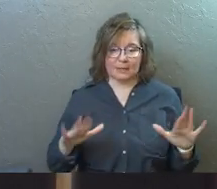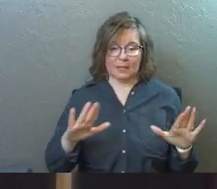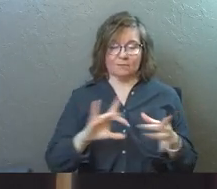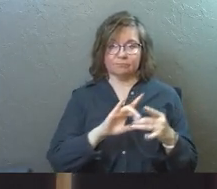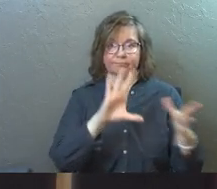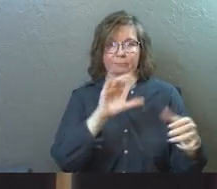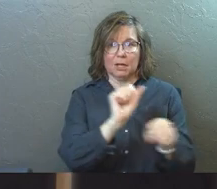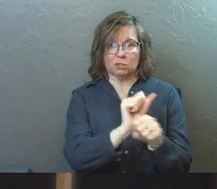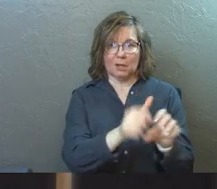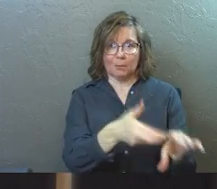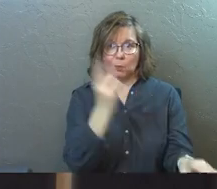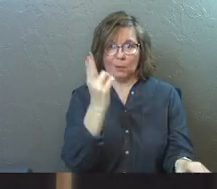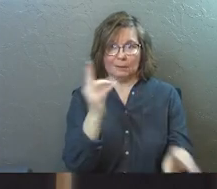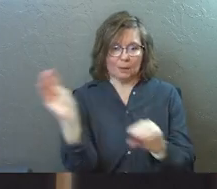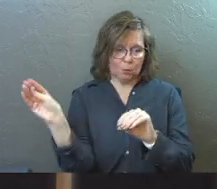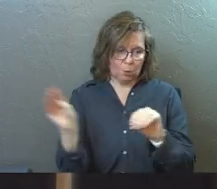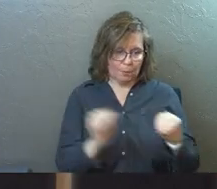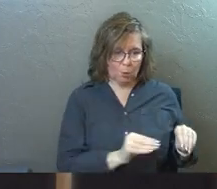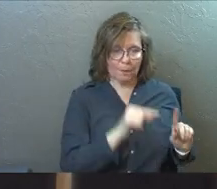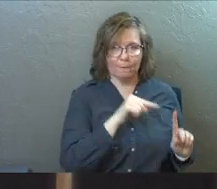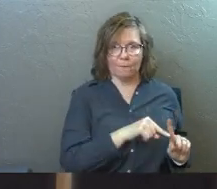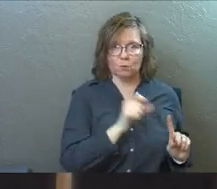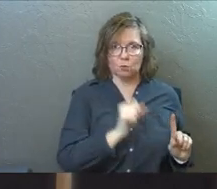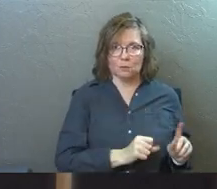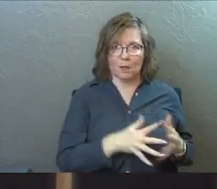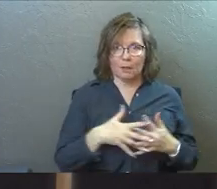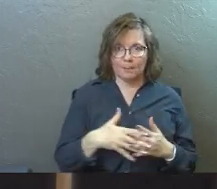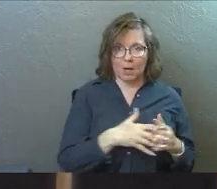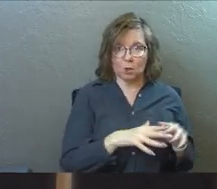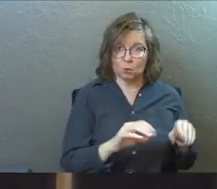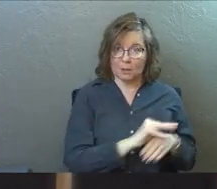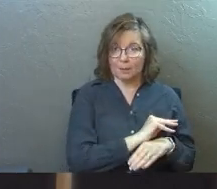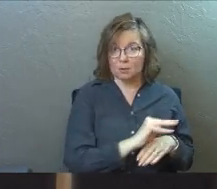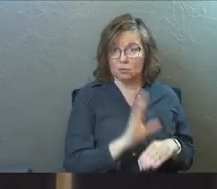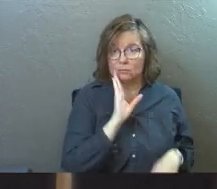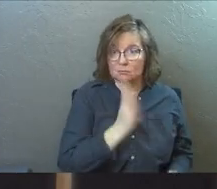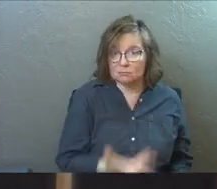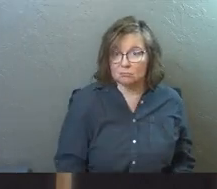job. I'm we're all going to move down there in order to do this ministry.